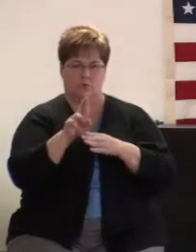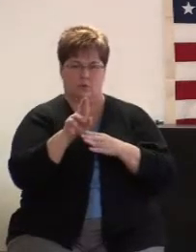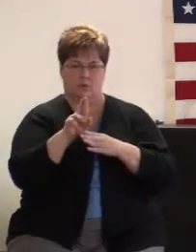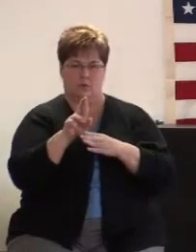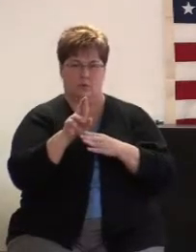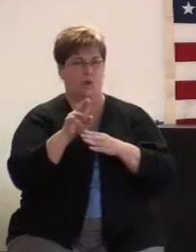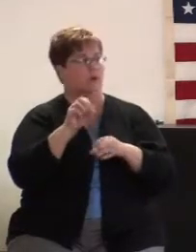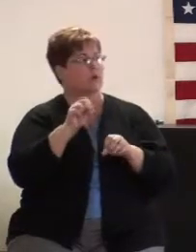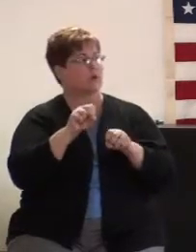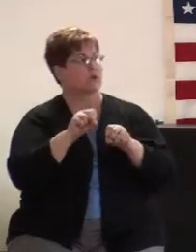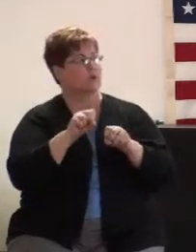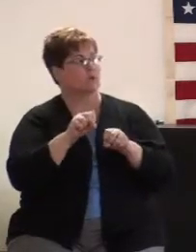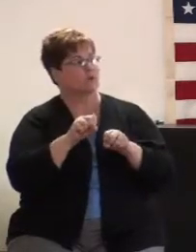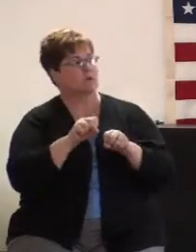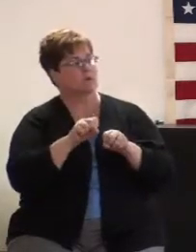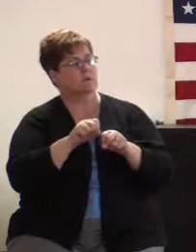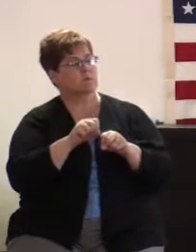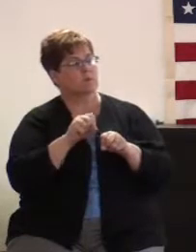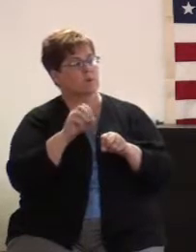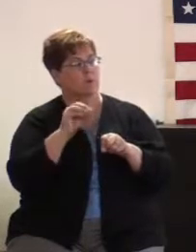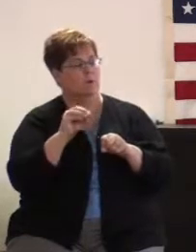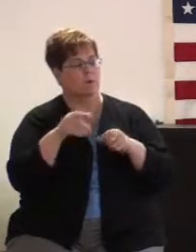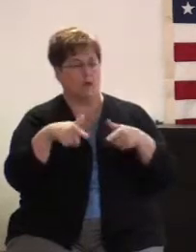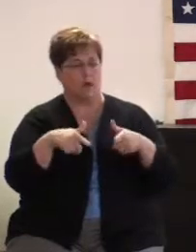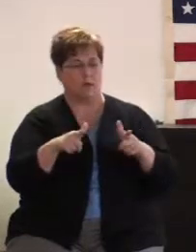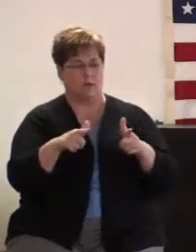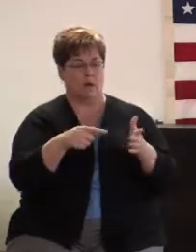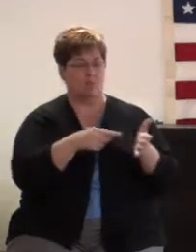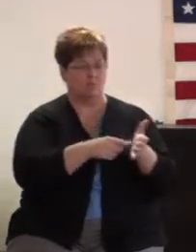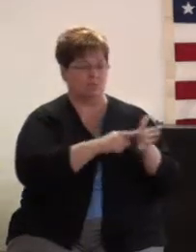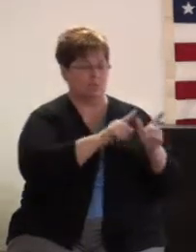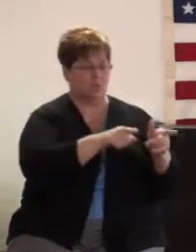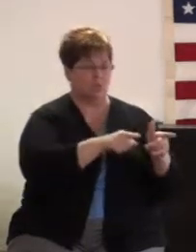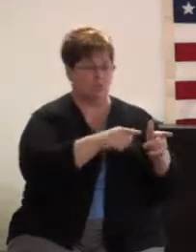so I've let this go to please this